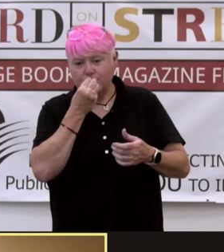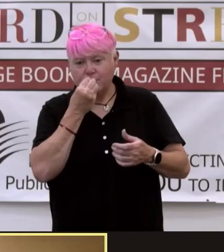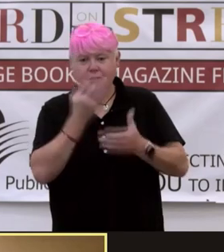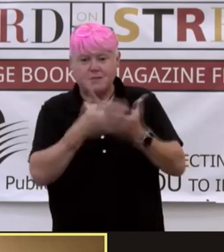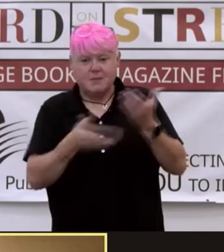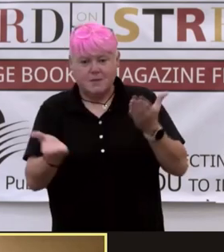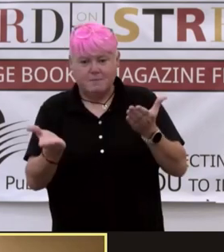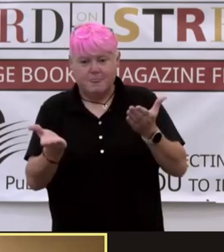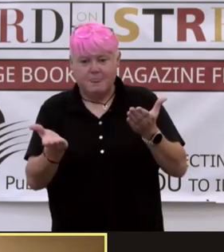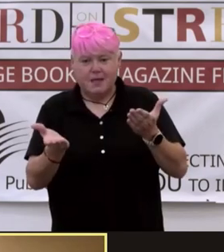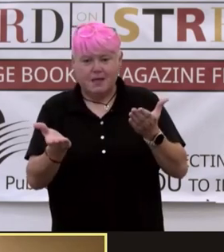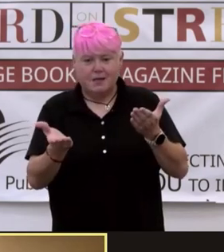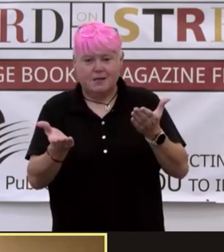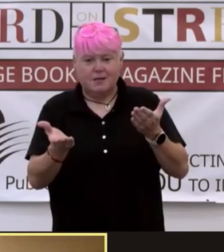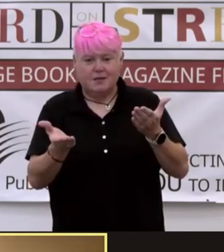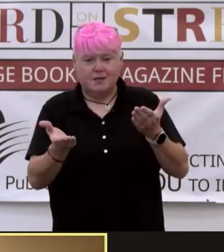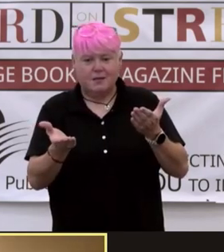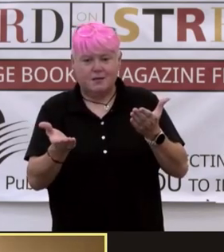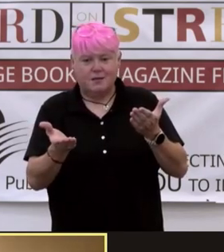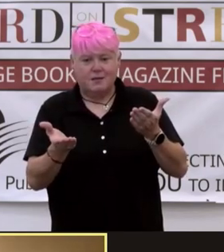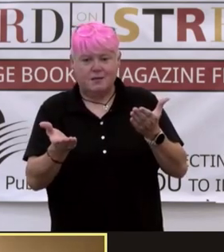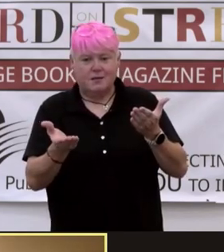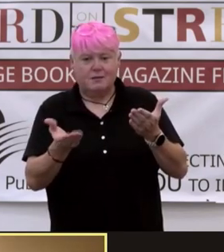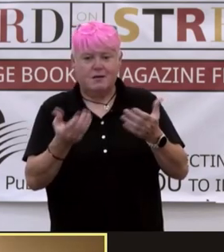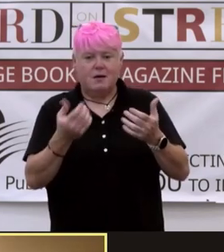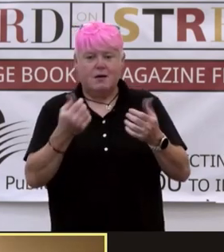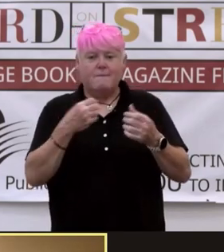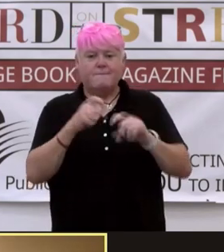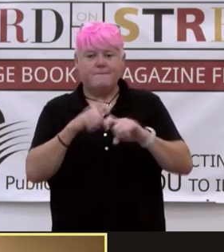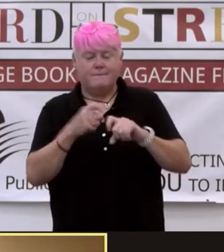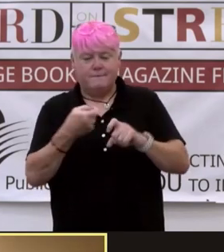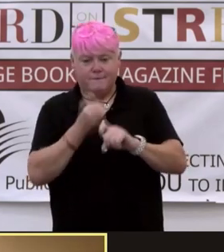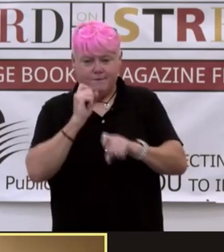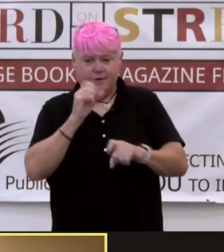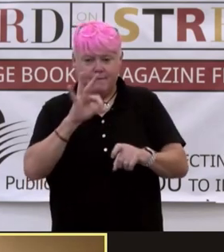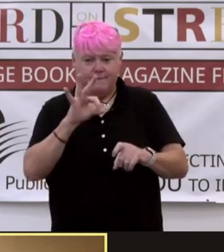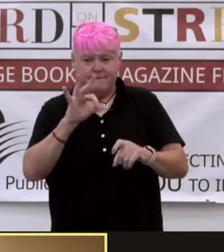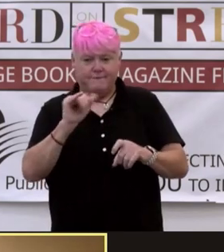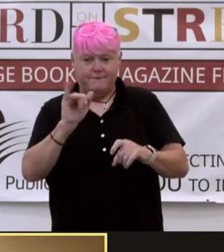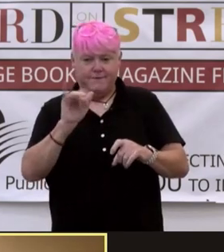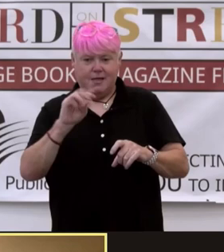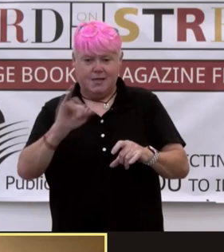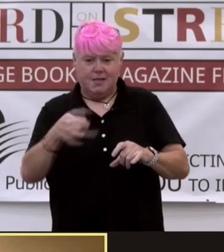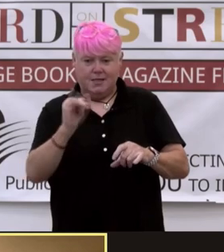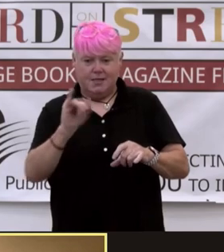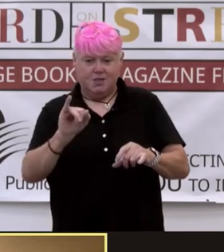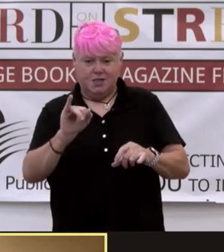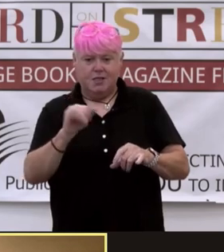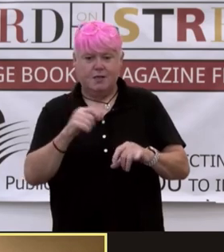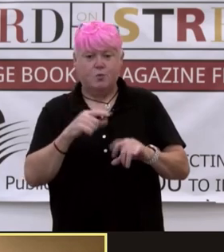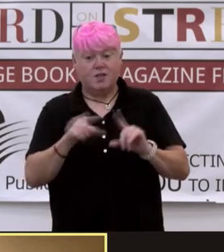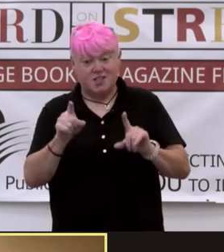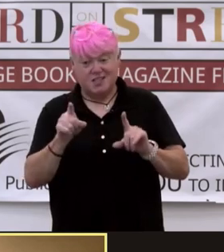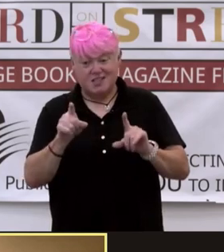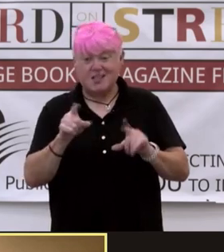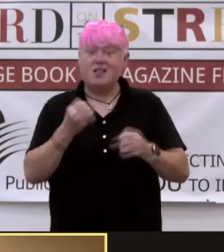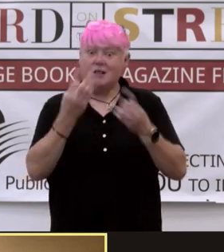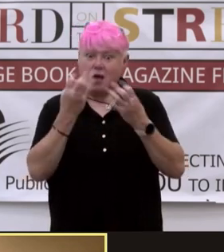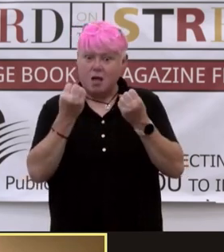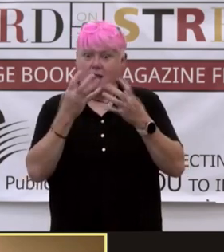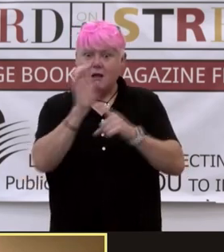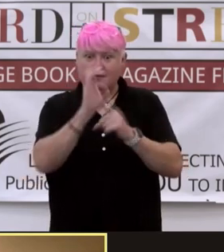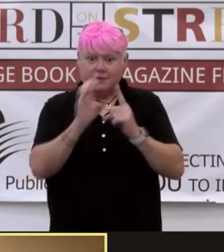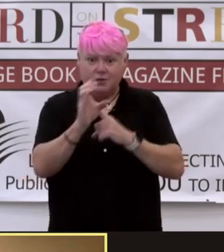I've, I mean, I grew up in Fiji, which is very, which is very multicultural. So it's all like, these are all my own